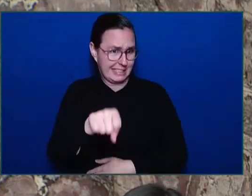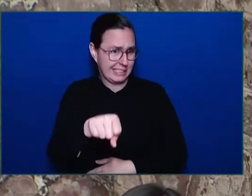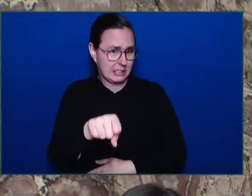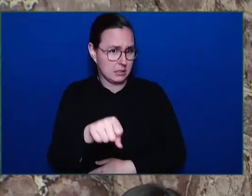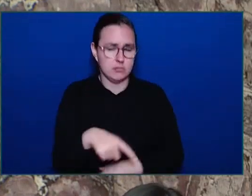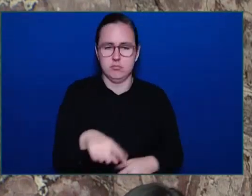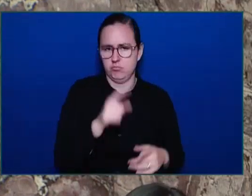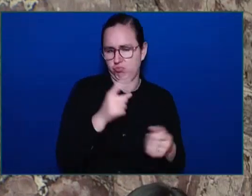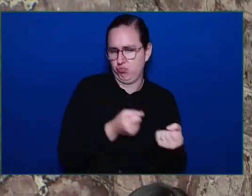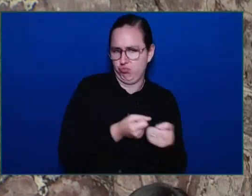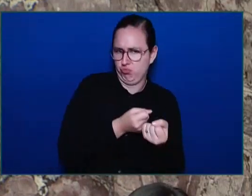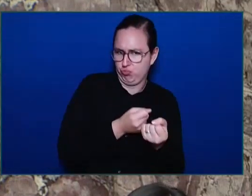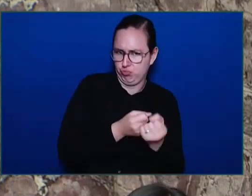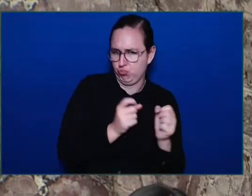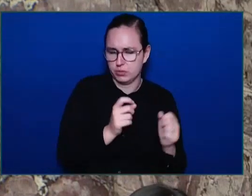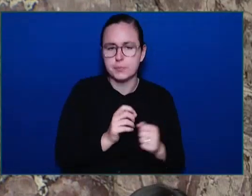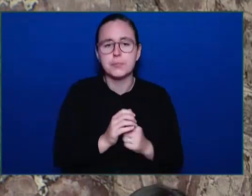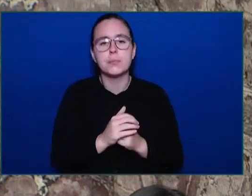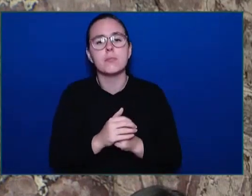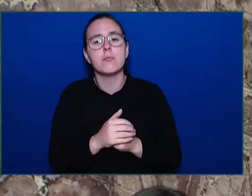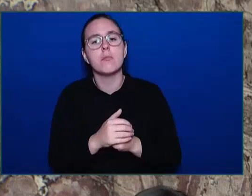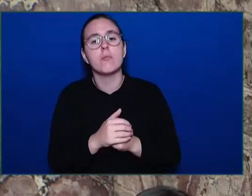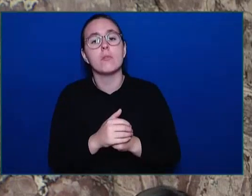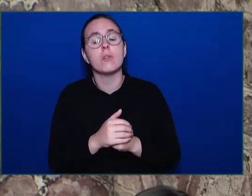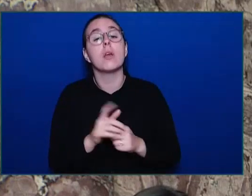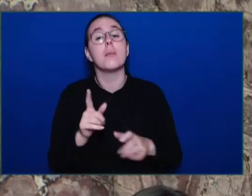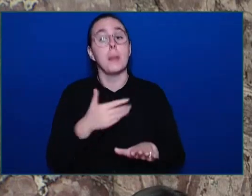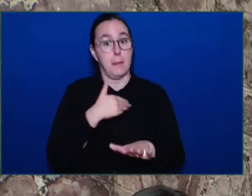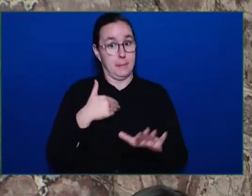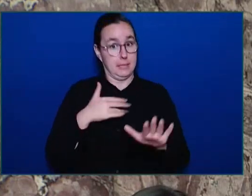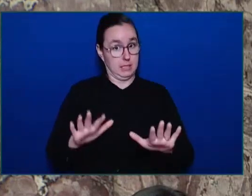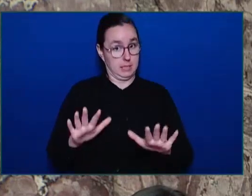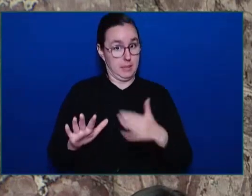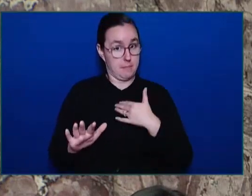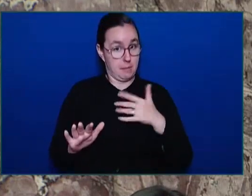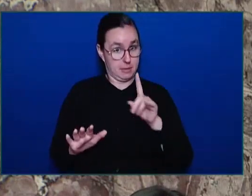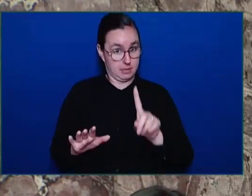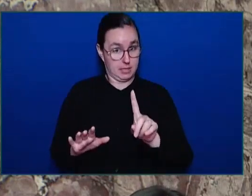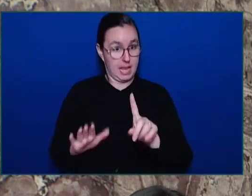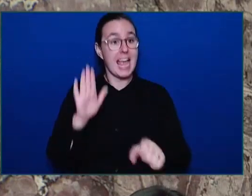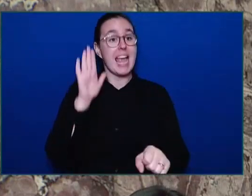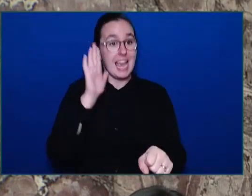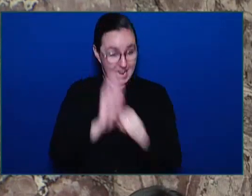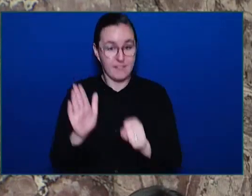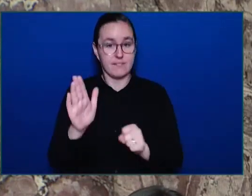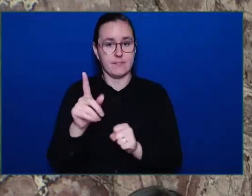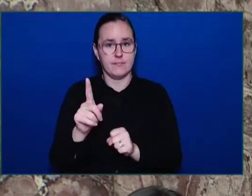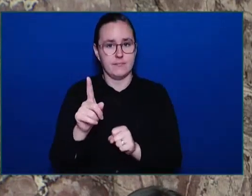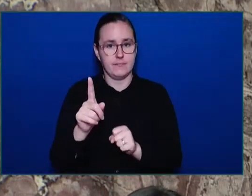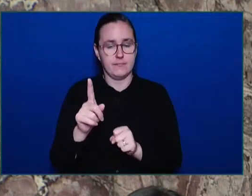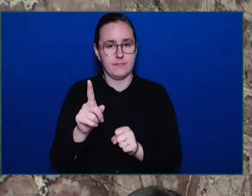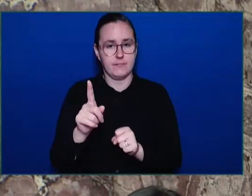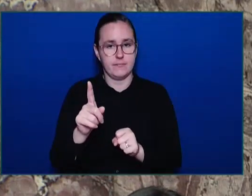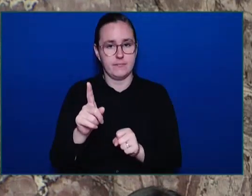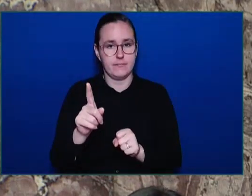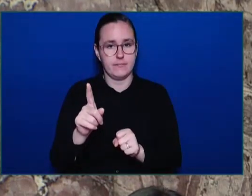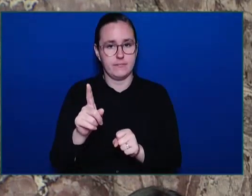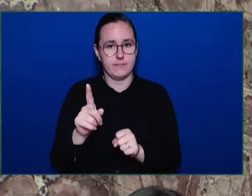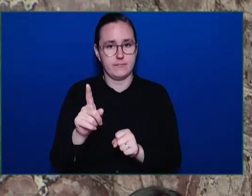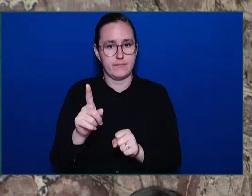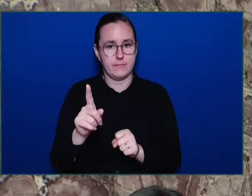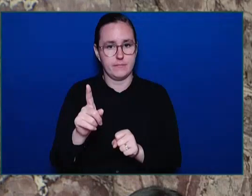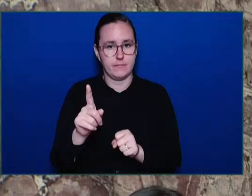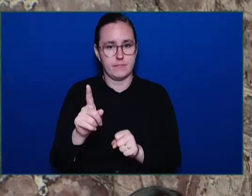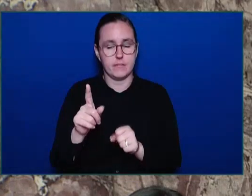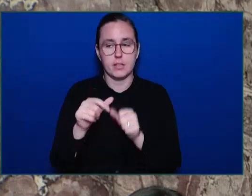But let's... shh, Members, enough. Please continue. But, Honourable Speaker, I listened to the Member's